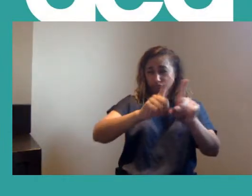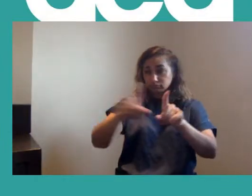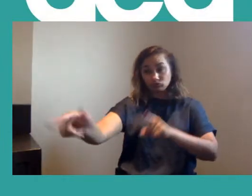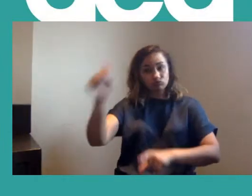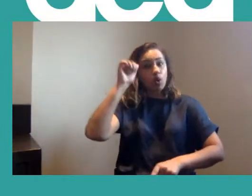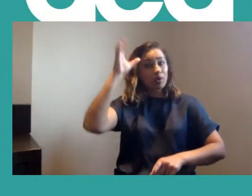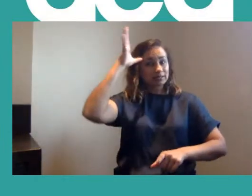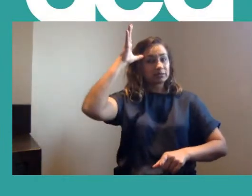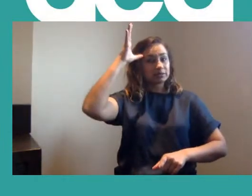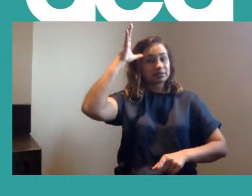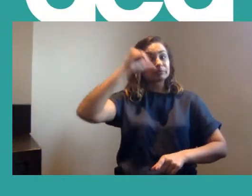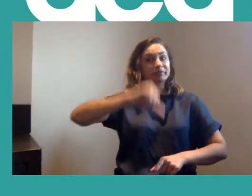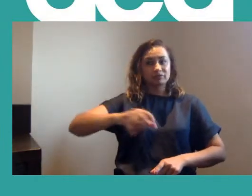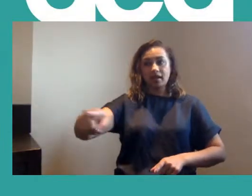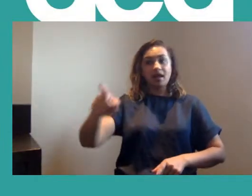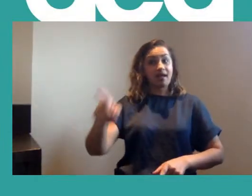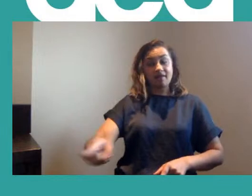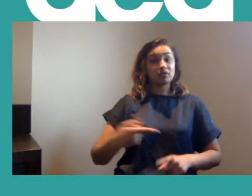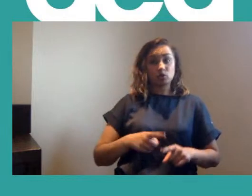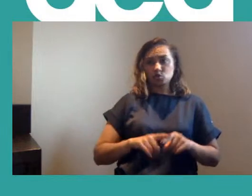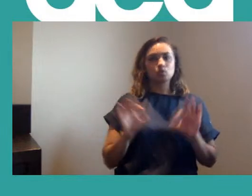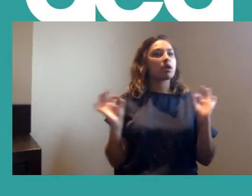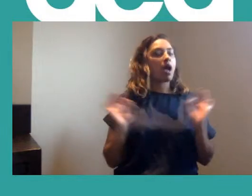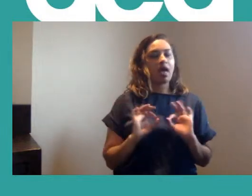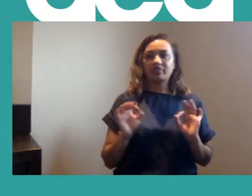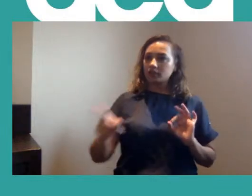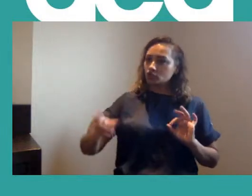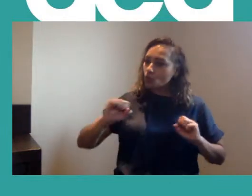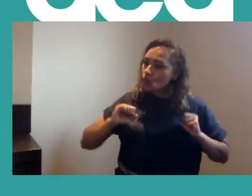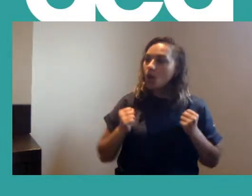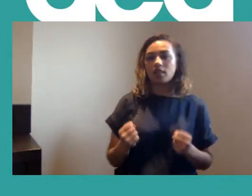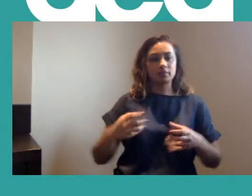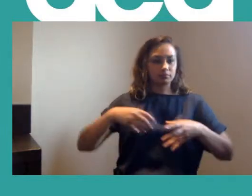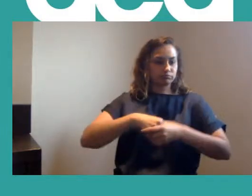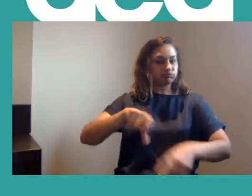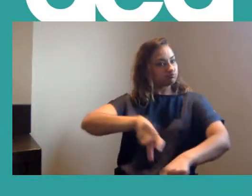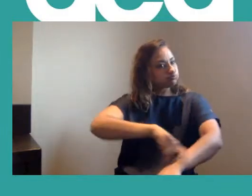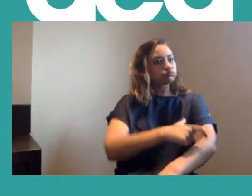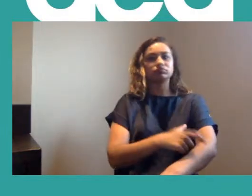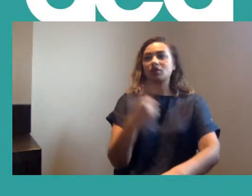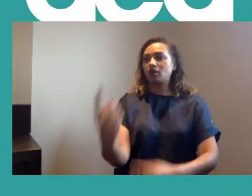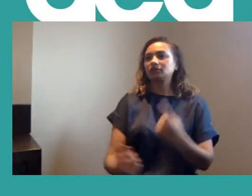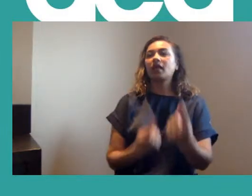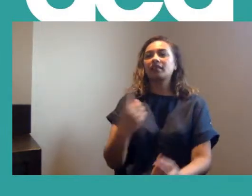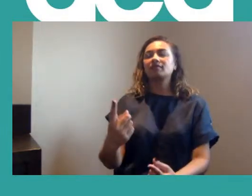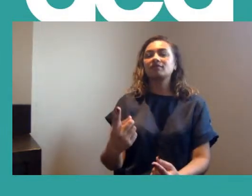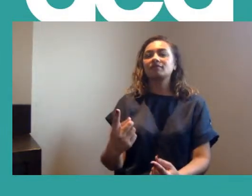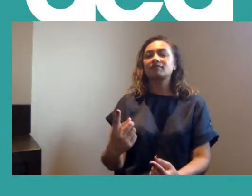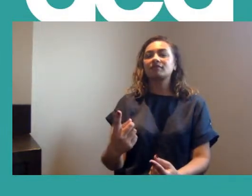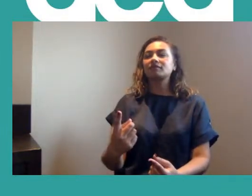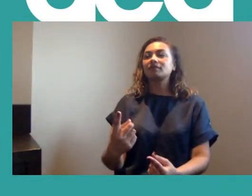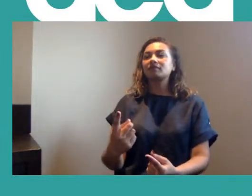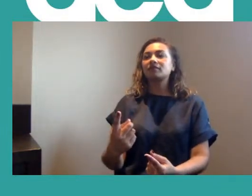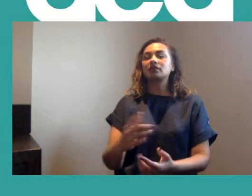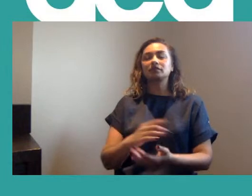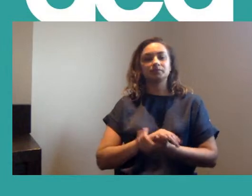So she's not about making excuses up for not getting stuff done. She's a getting stuff done woman, and we are a getting stuff done union.